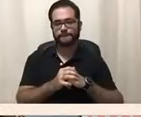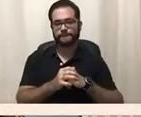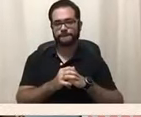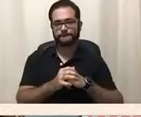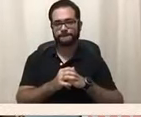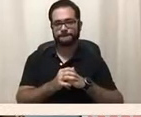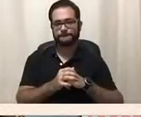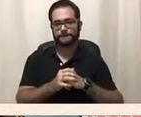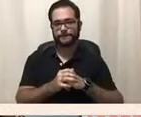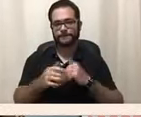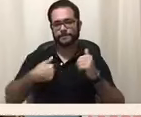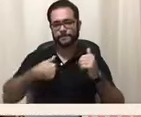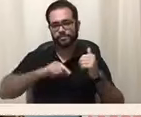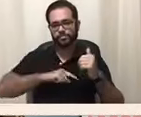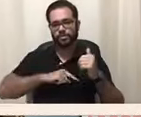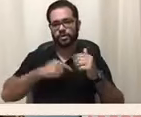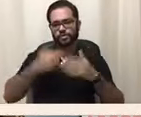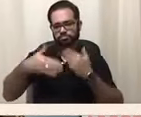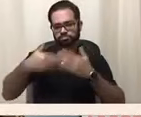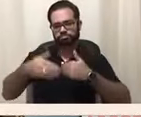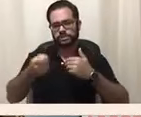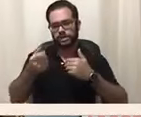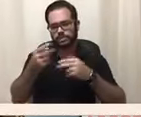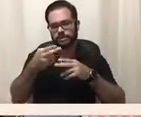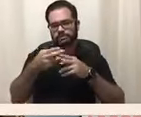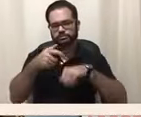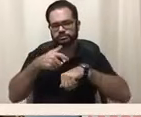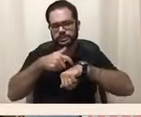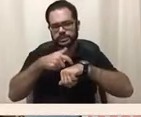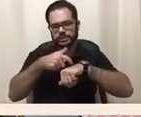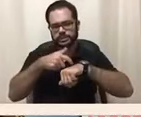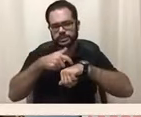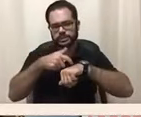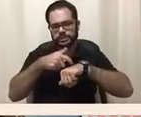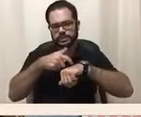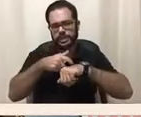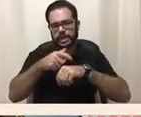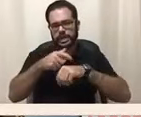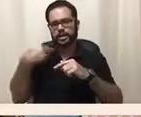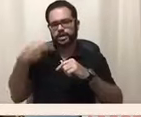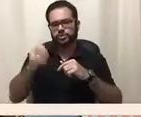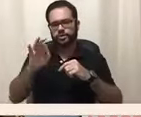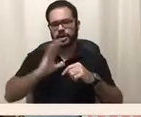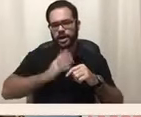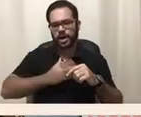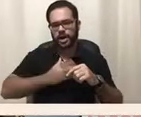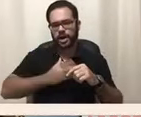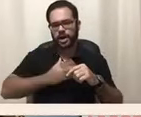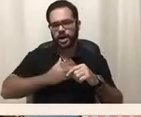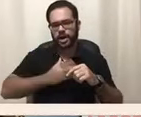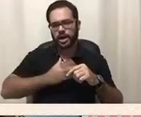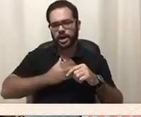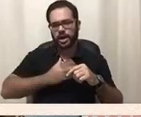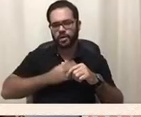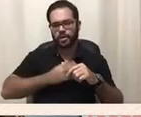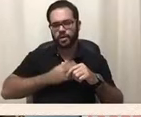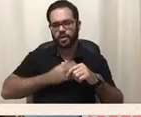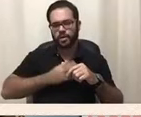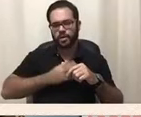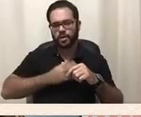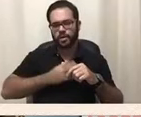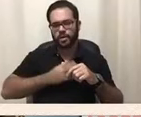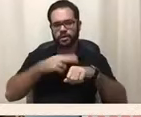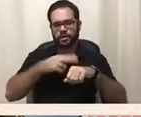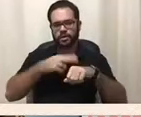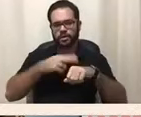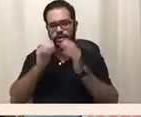of the history of our nation when it comes to disability history and awareness. As you can see, there's a lot of things but kind of